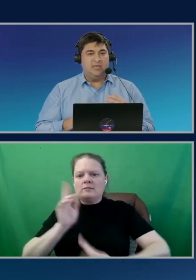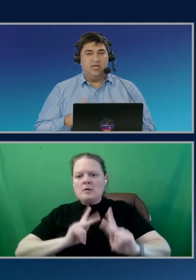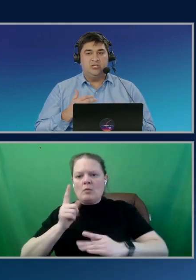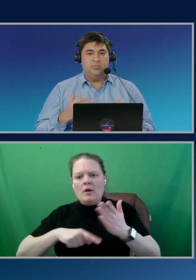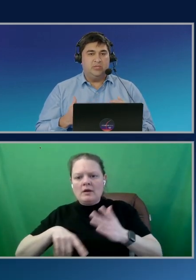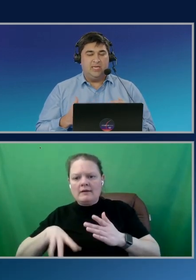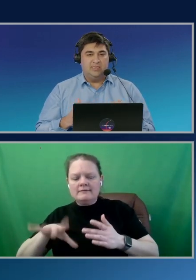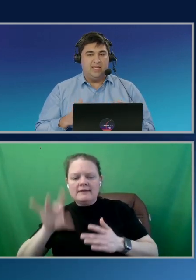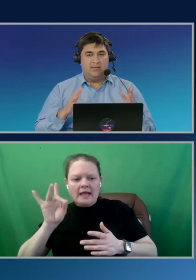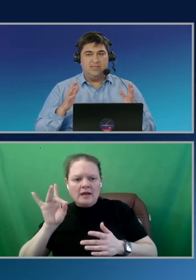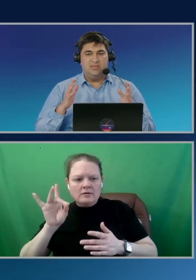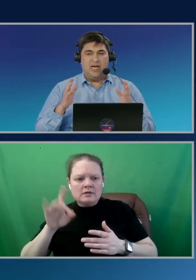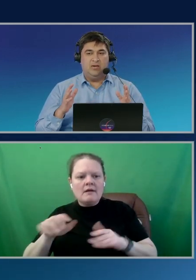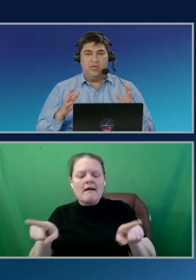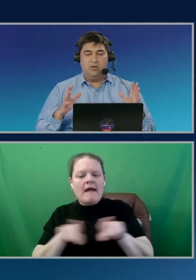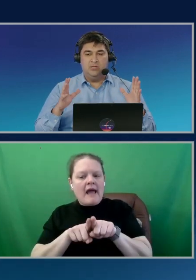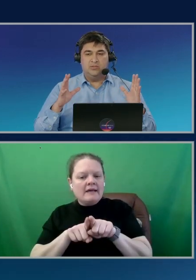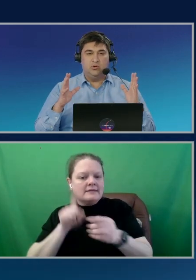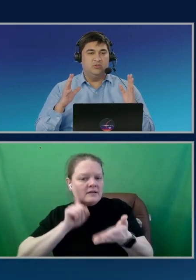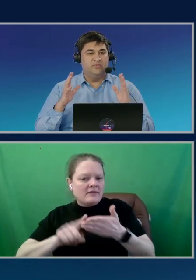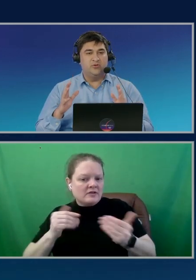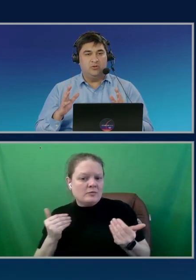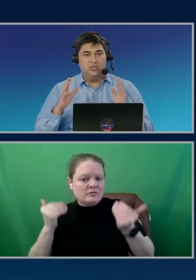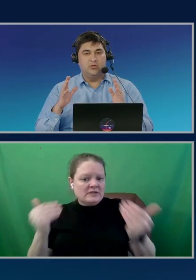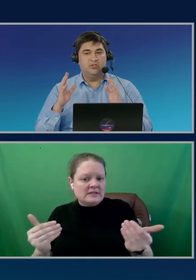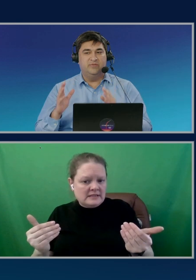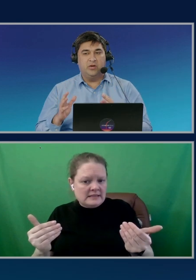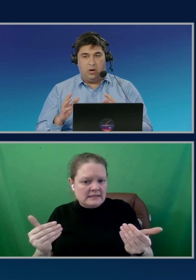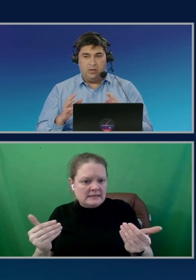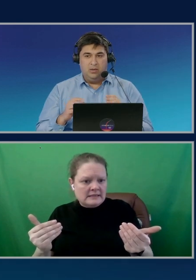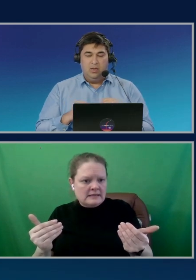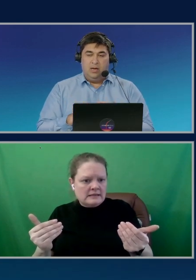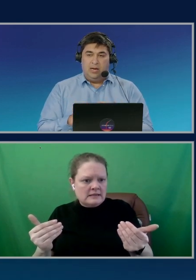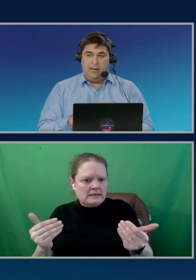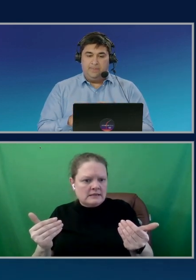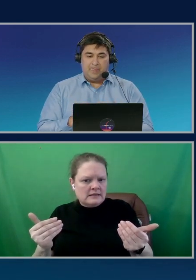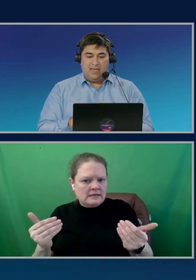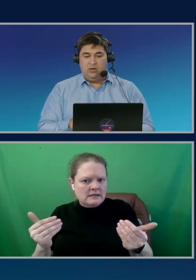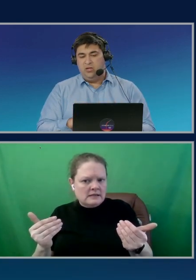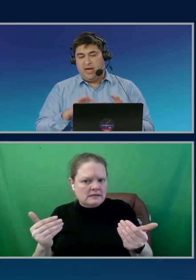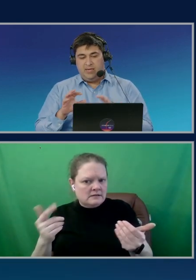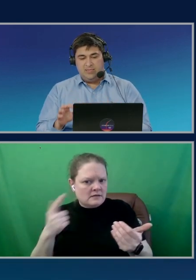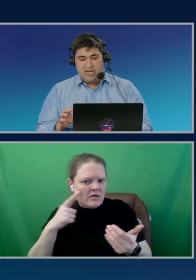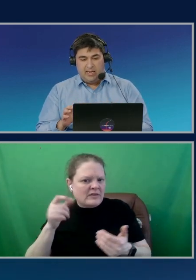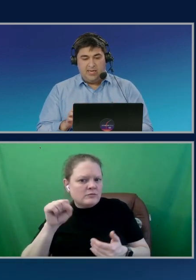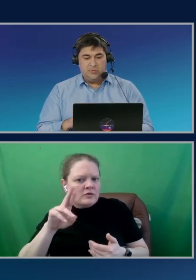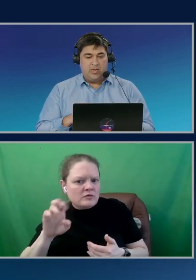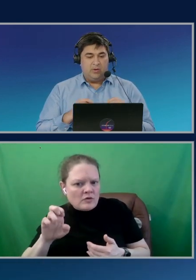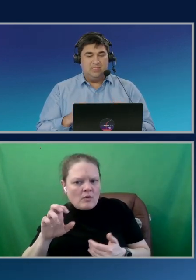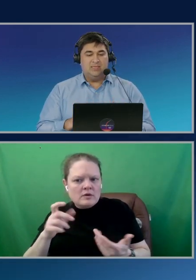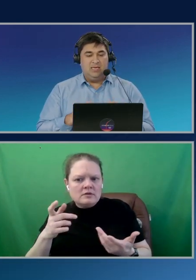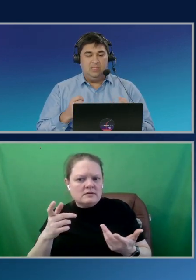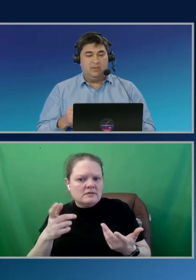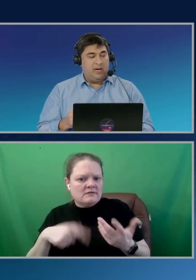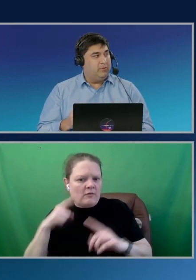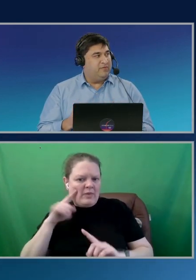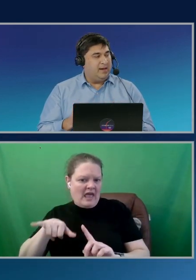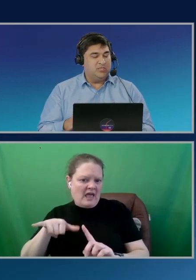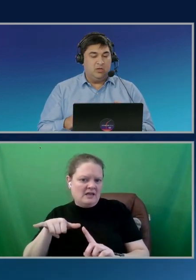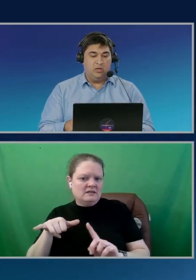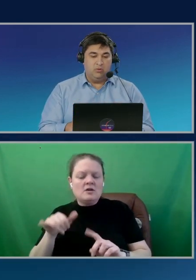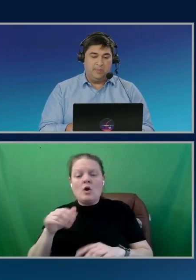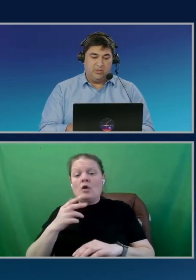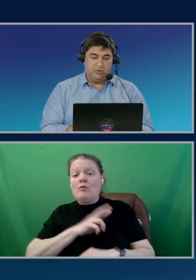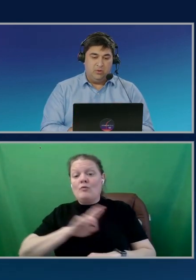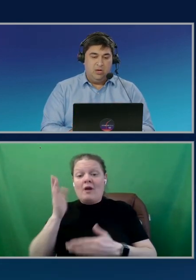as the investigation proceeds, like this is meant to be your source of truth, the source of record. And on the right hand side is where you can see the power